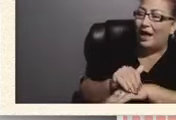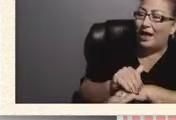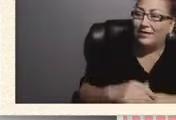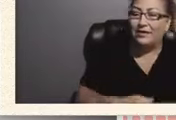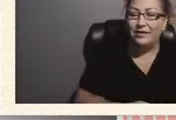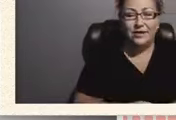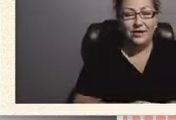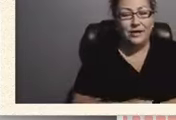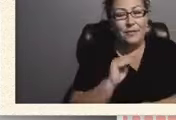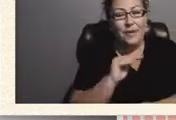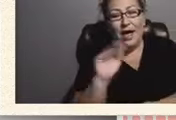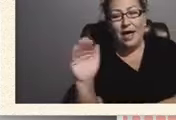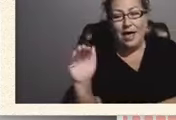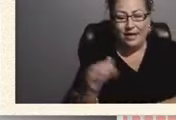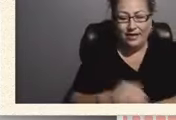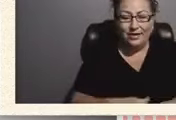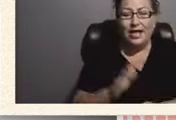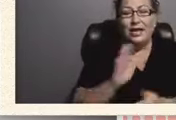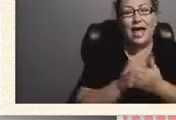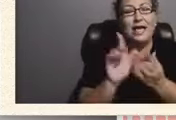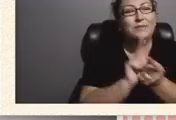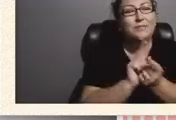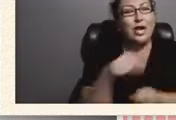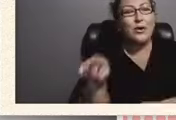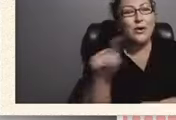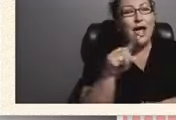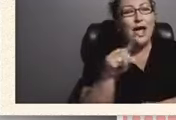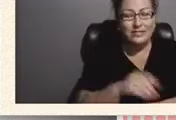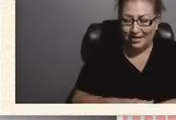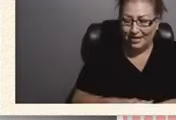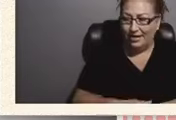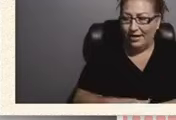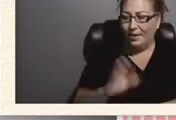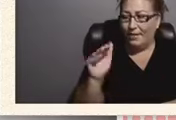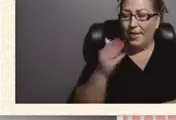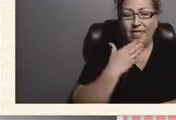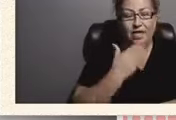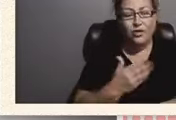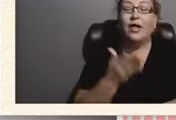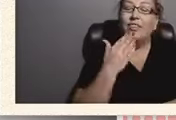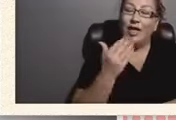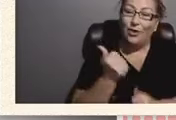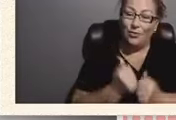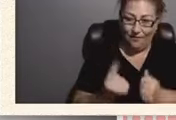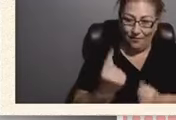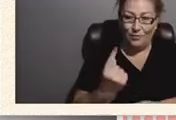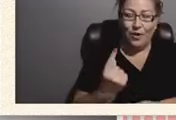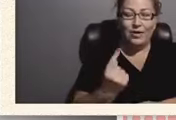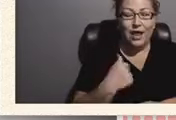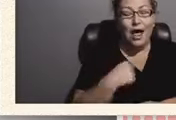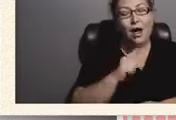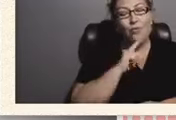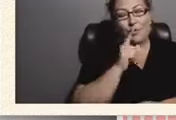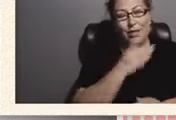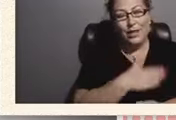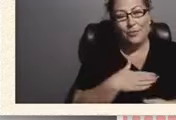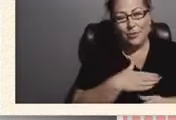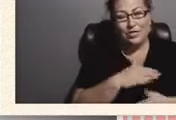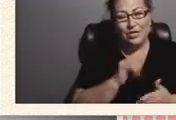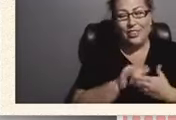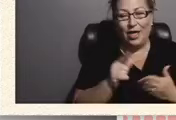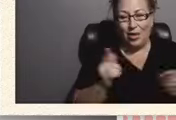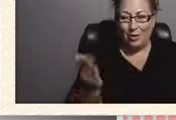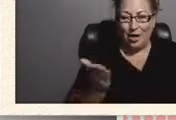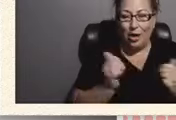so thank you everyone i really appreciate that you are here with me